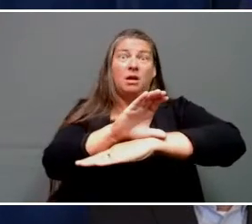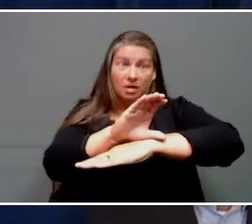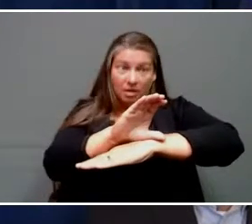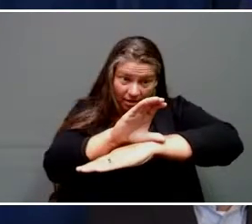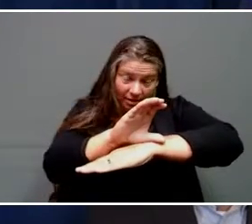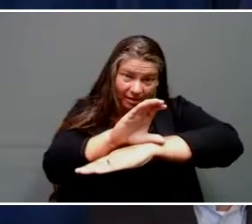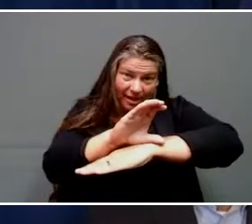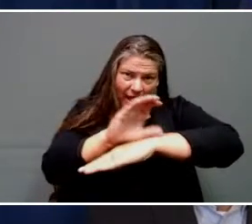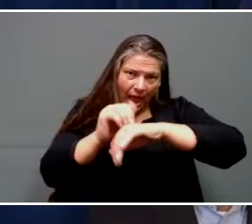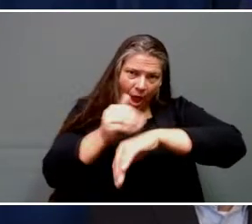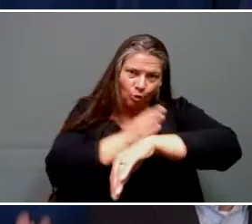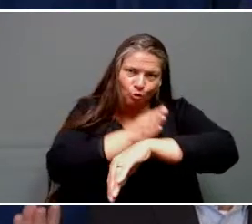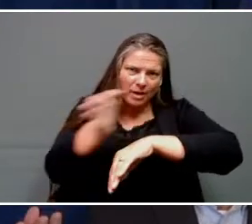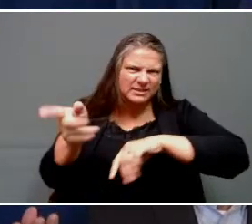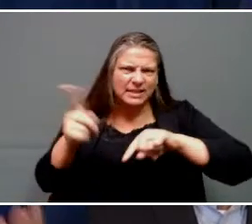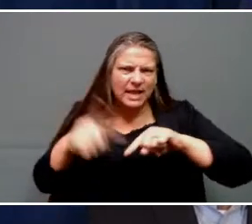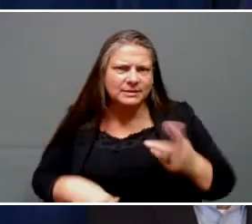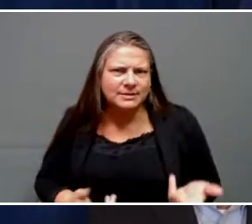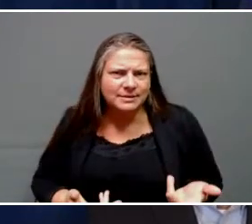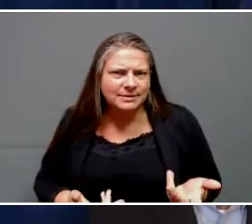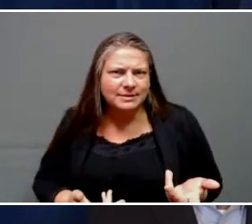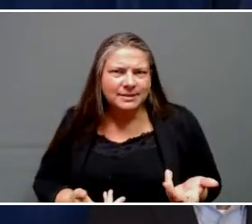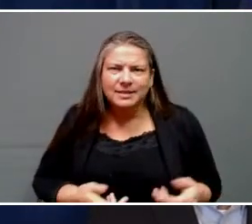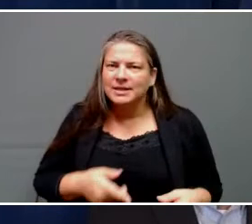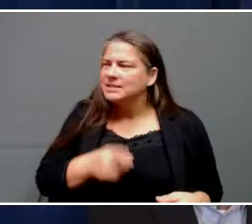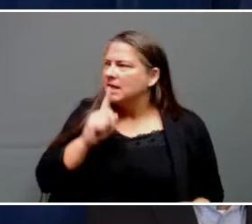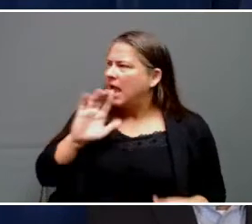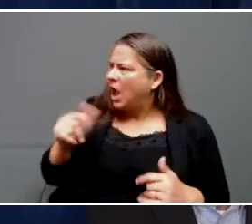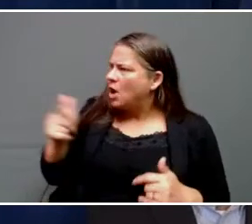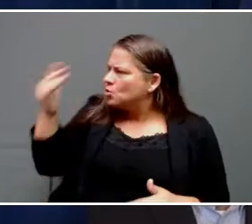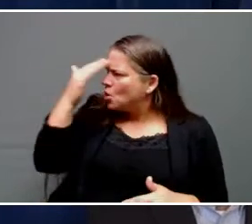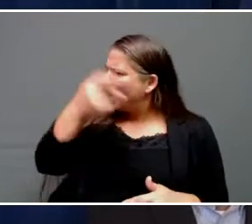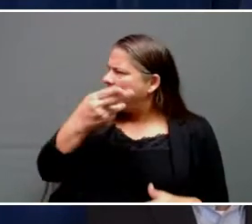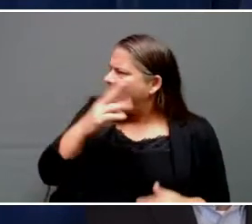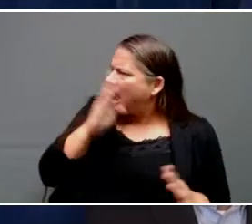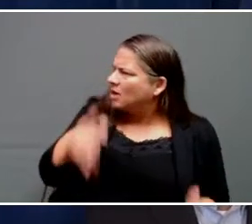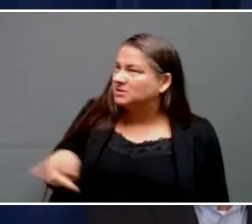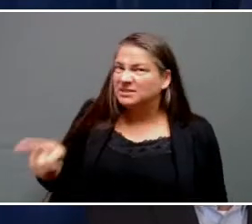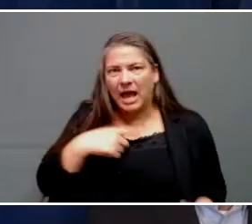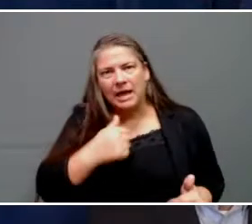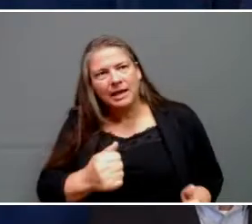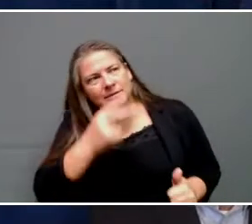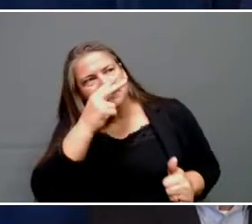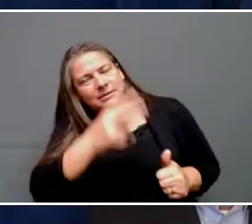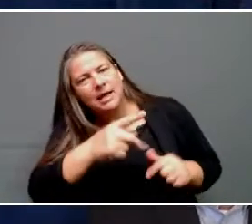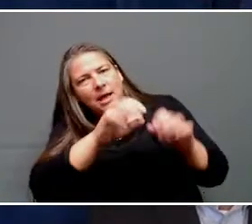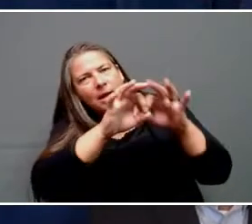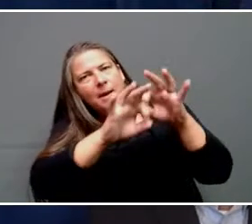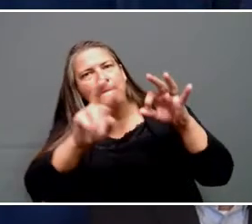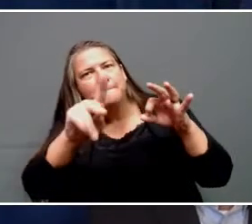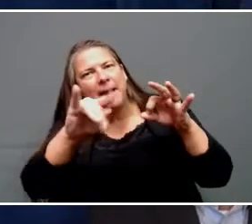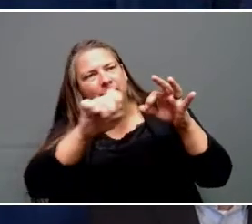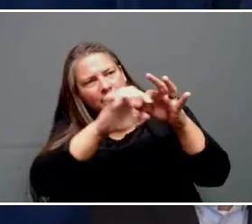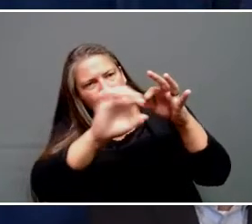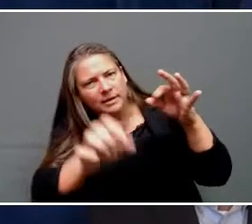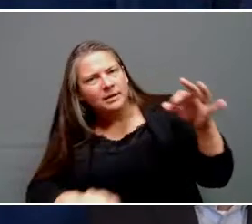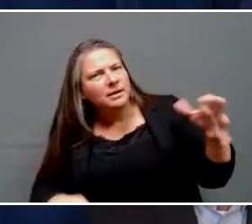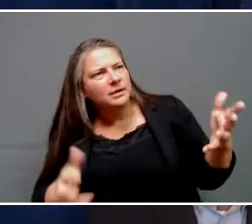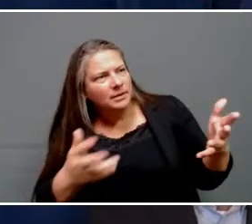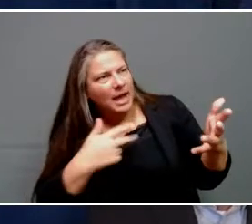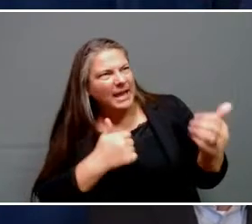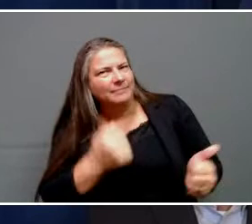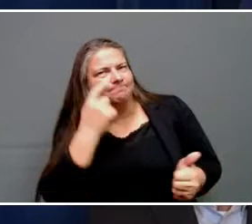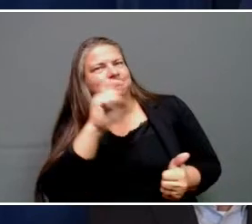how do you know it's a house? Well, I could see the plumbing pipes coming out the bottom. Literally, that's the type of devastation you've seen here.